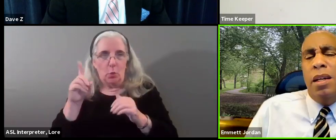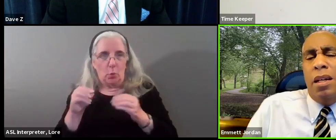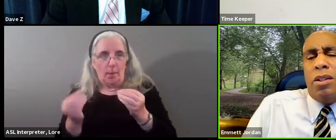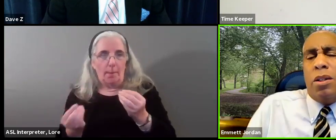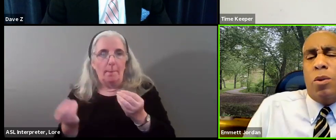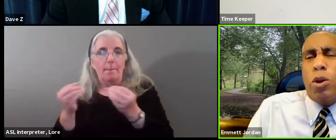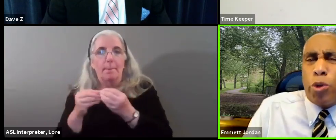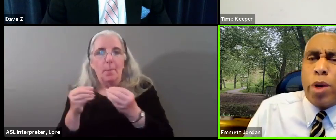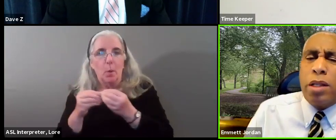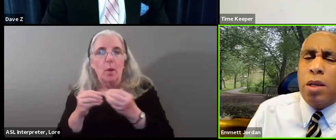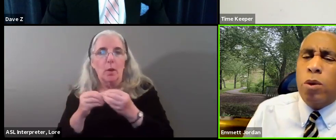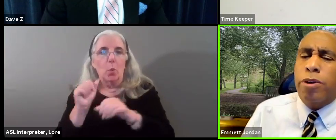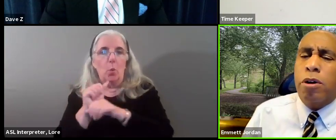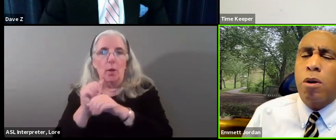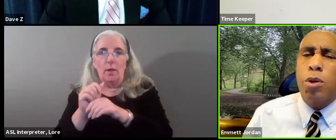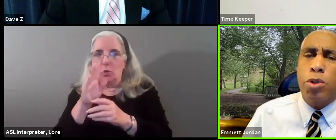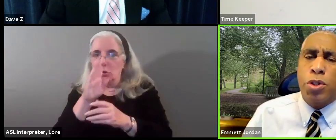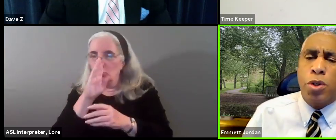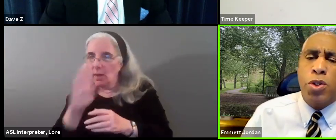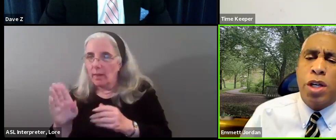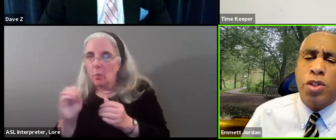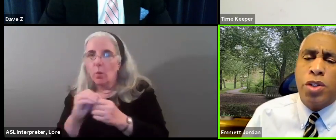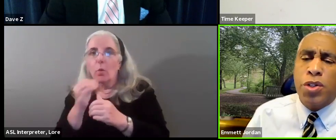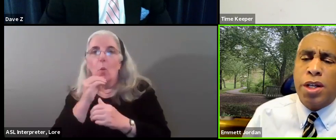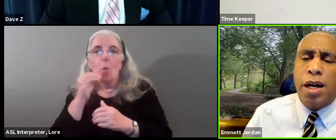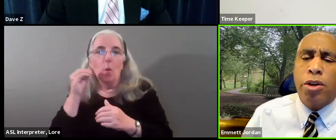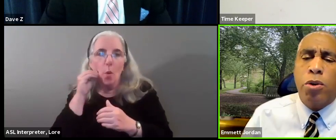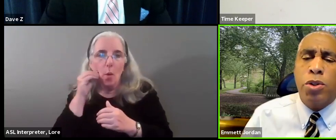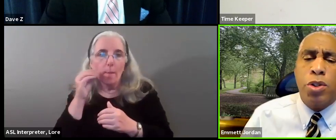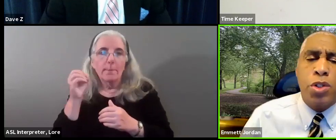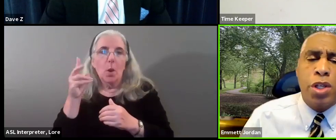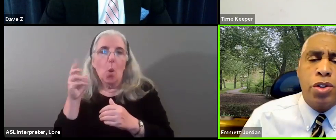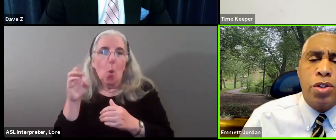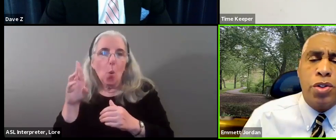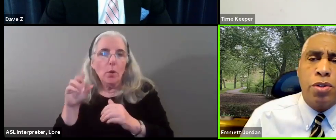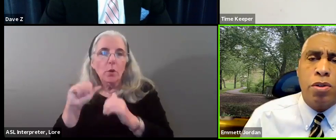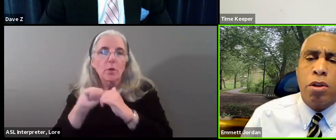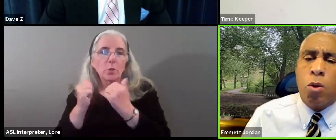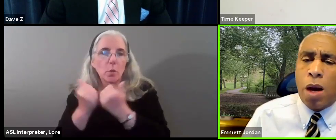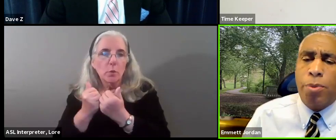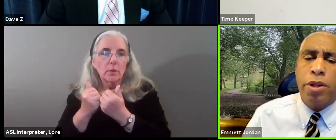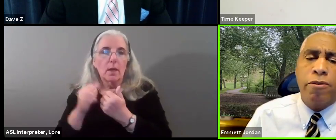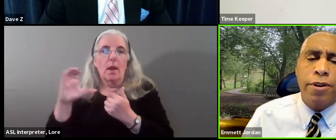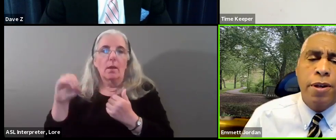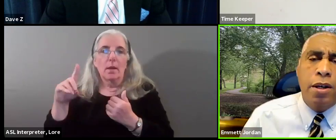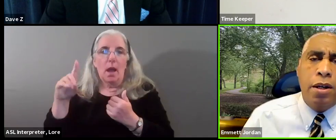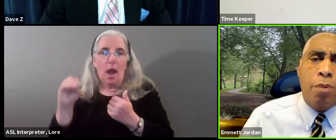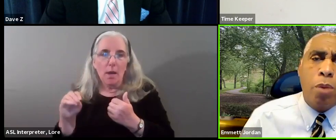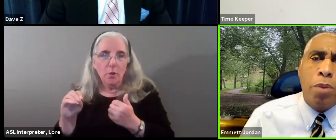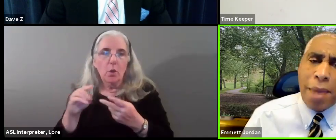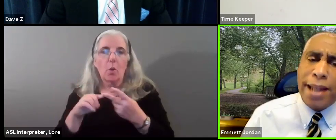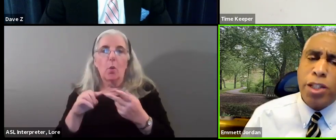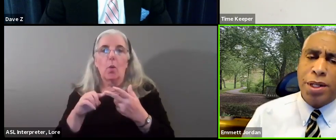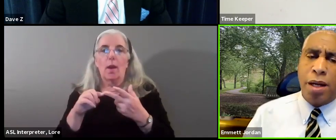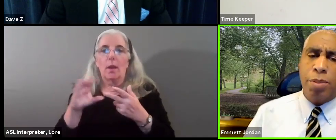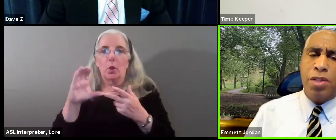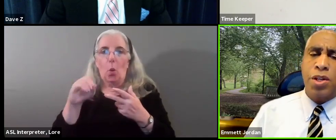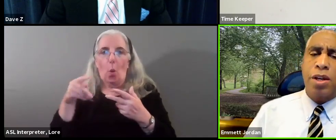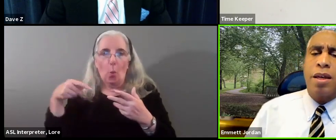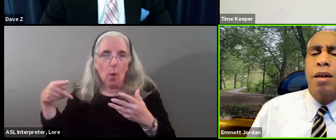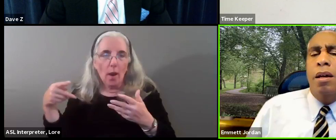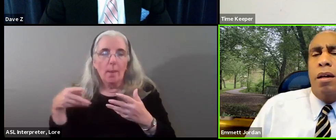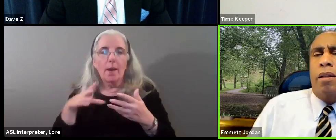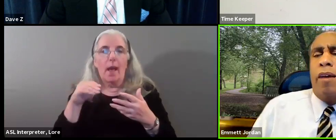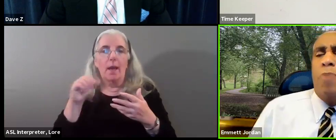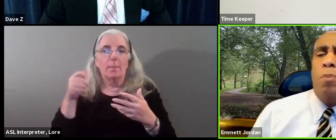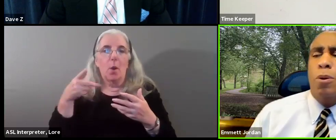work directly with our homeowners associations and condo associations and the cooperative and apartment management companies.